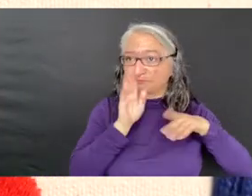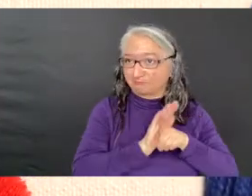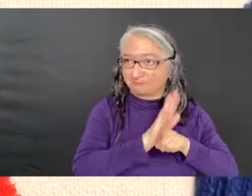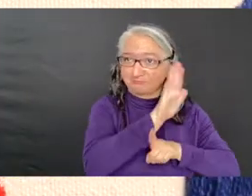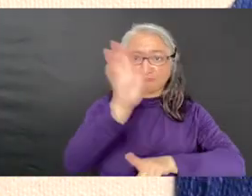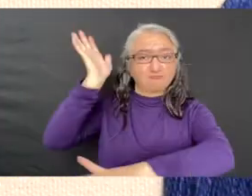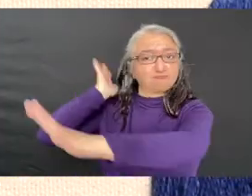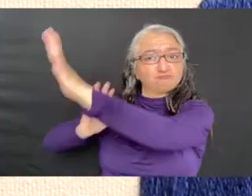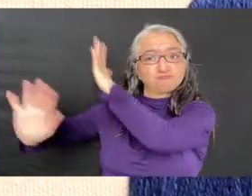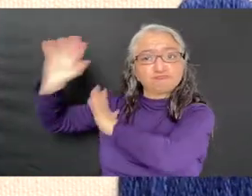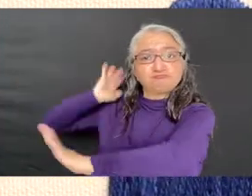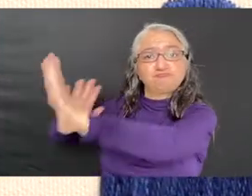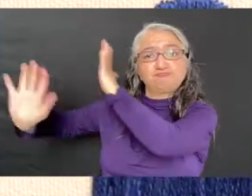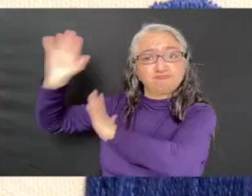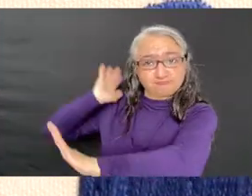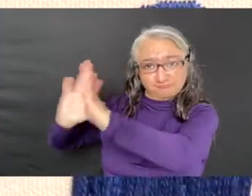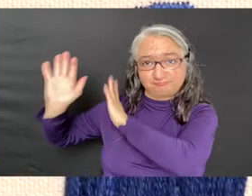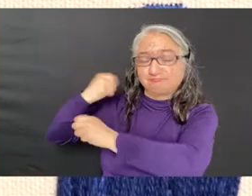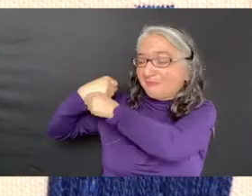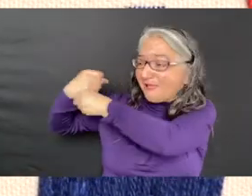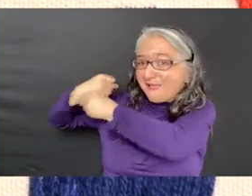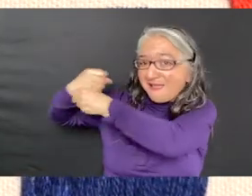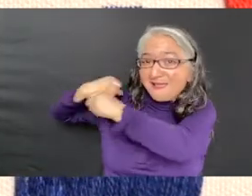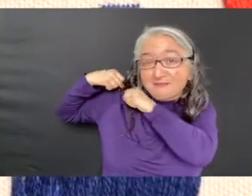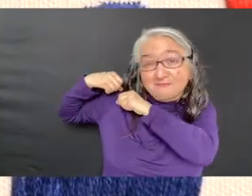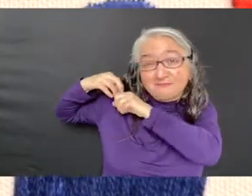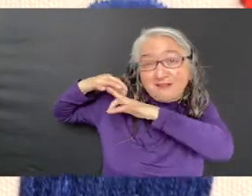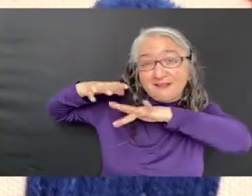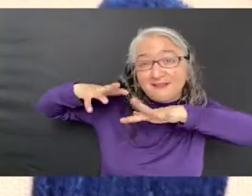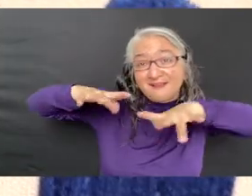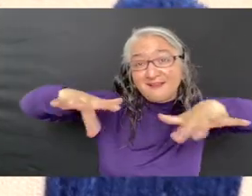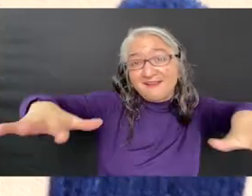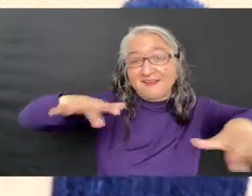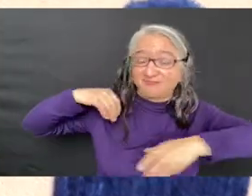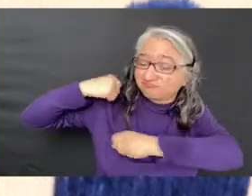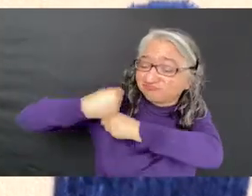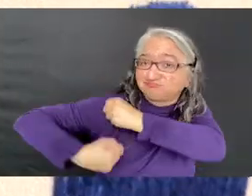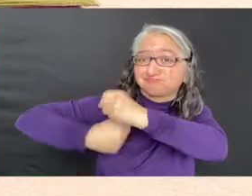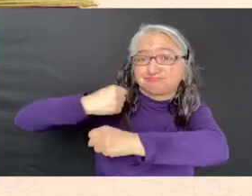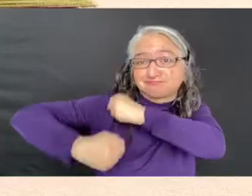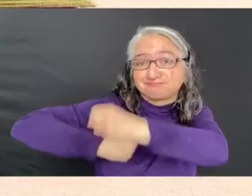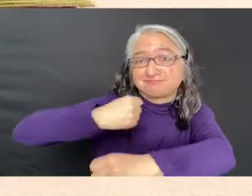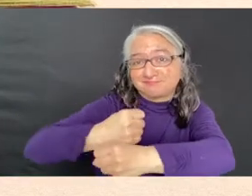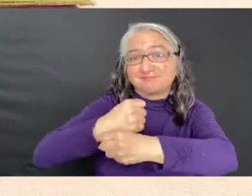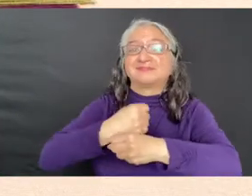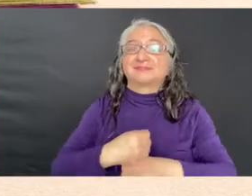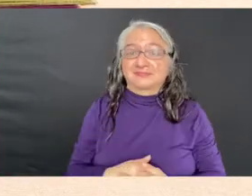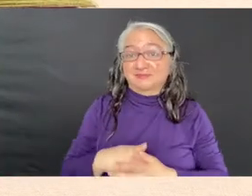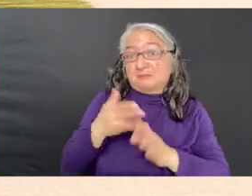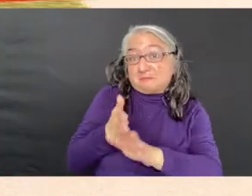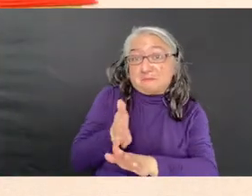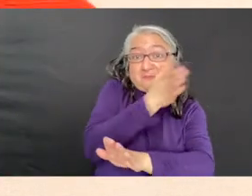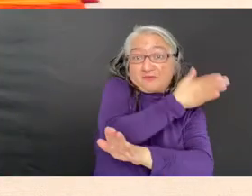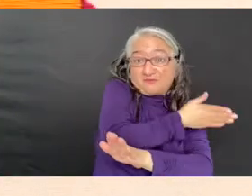that can be traced back over thousands of years, and has practiced across the world. In the last 15 years, there has been a